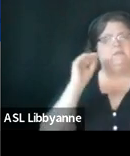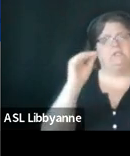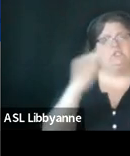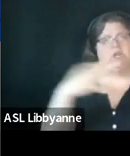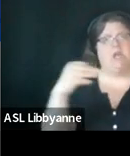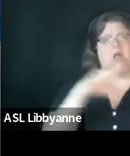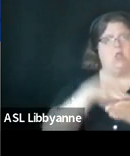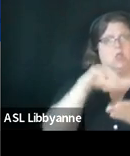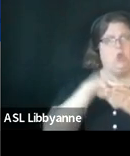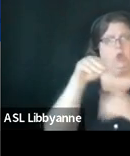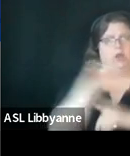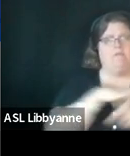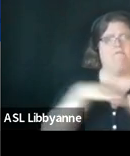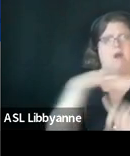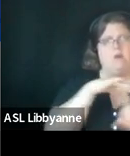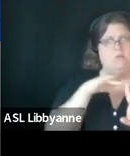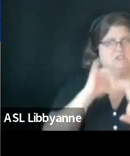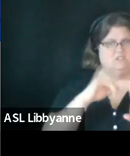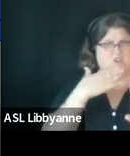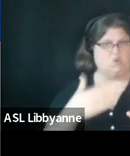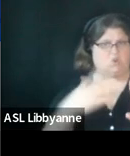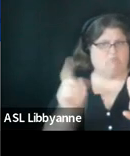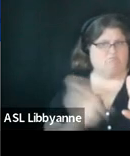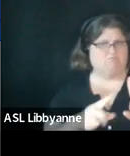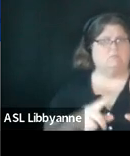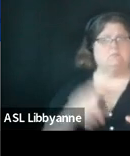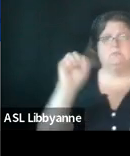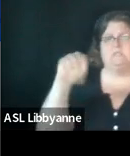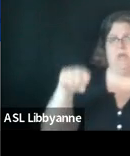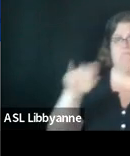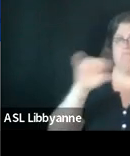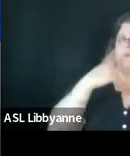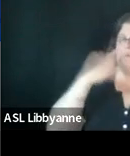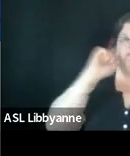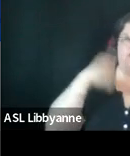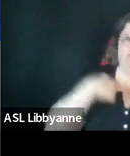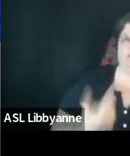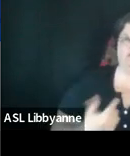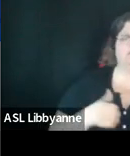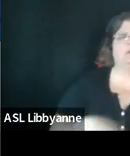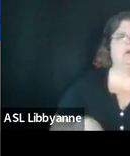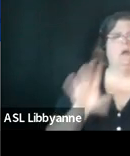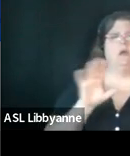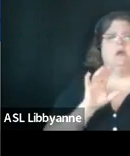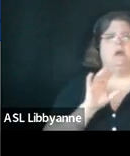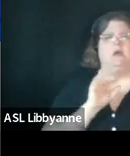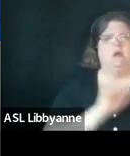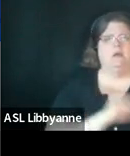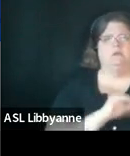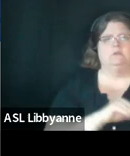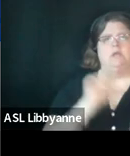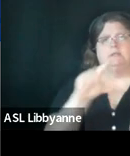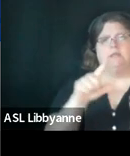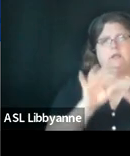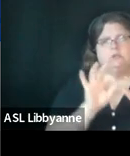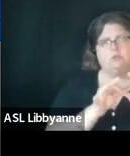yeah that that that works okay and dr ediger i just want to note that the asl interpreters